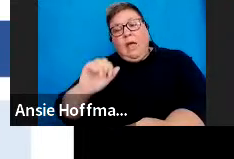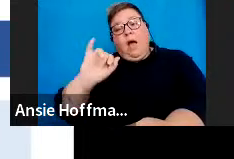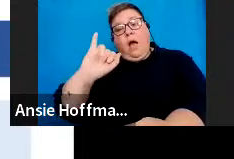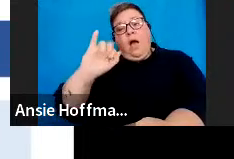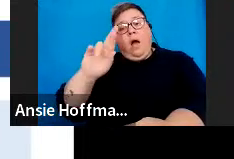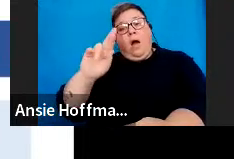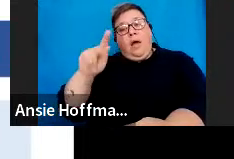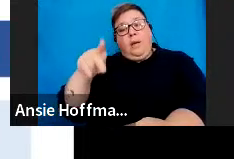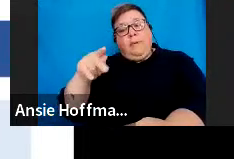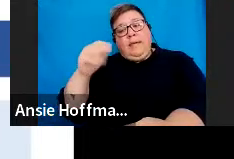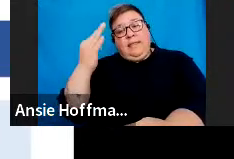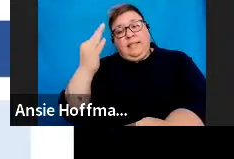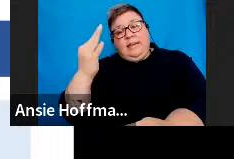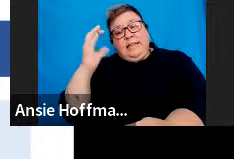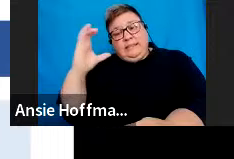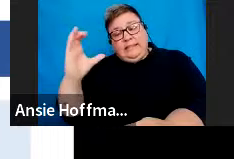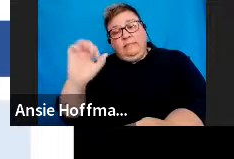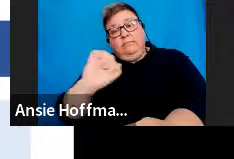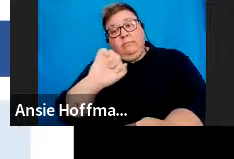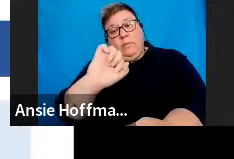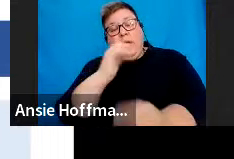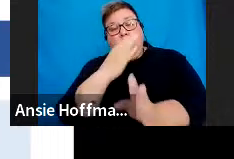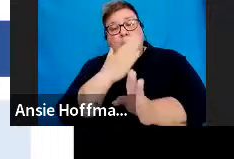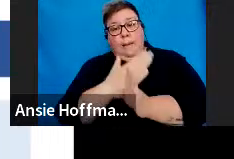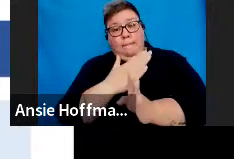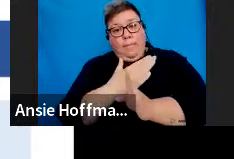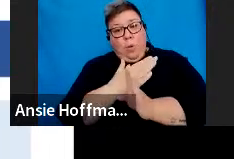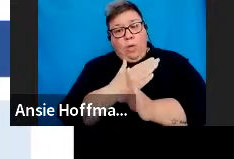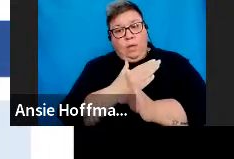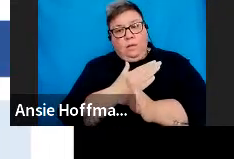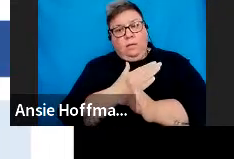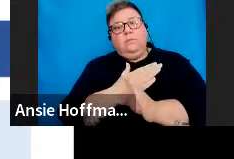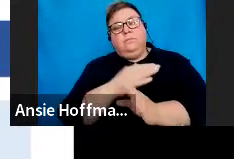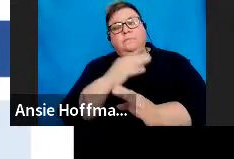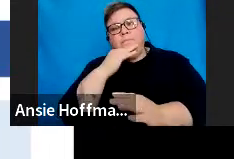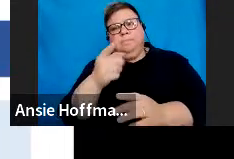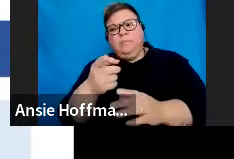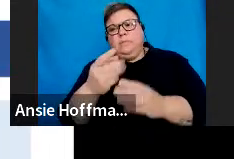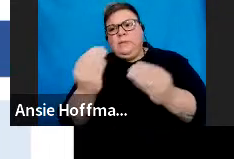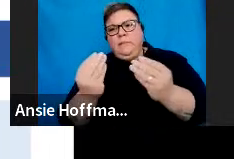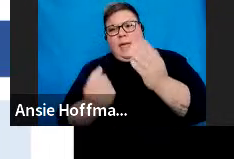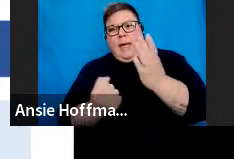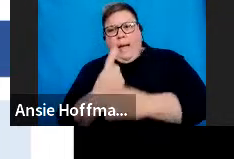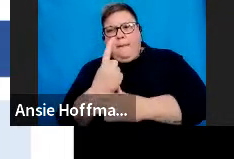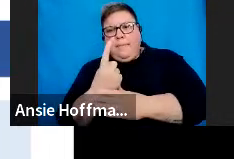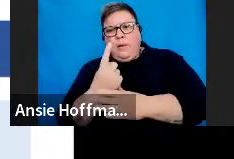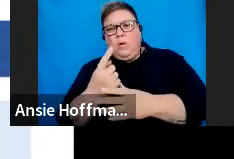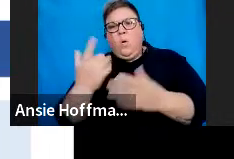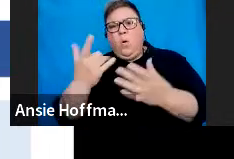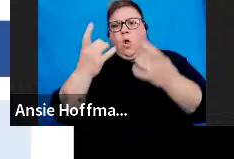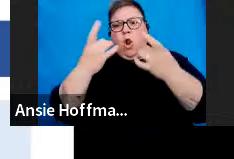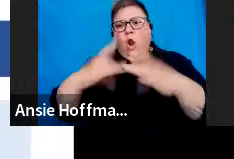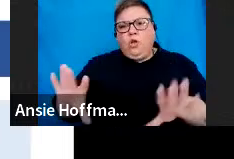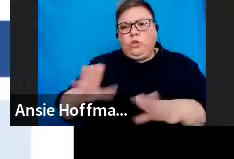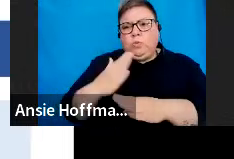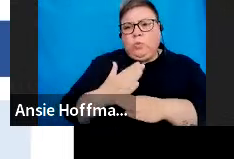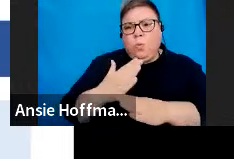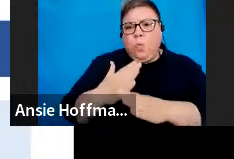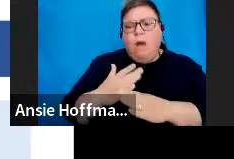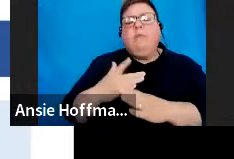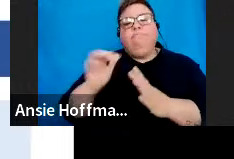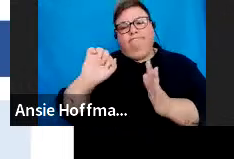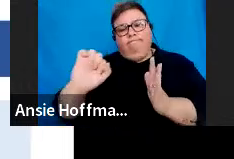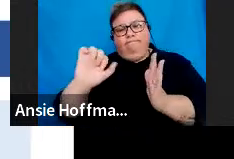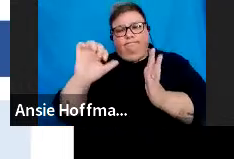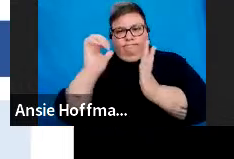which is your IRP3C, employee's tax to be deducted when there is hardship and also assessed losses to be carried forward. Then we've got